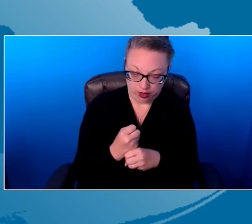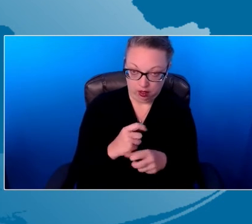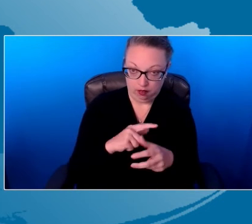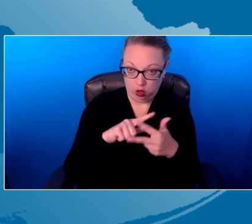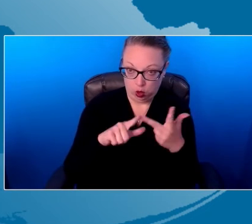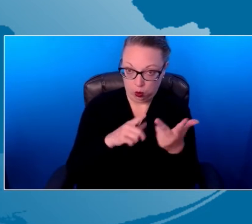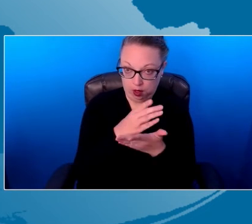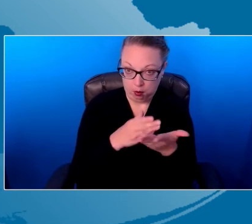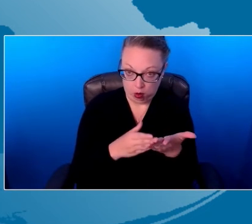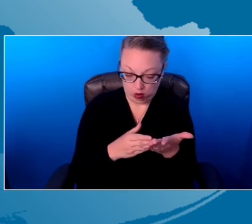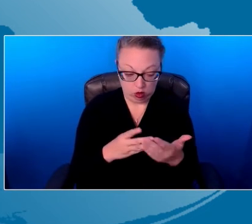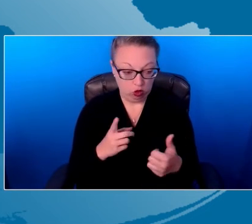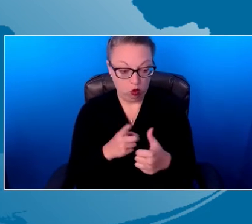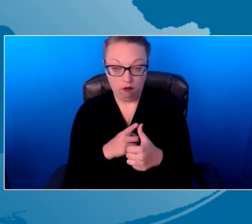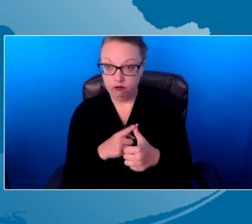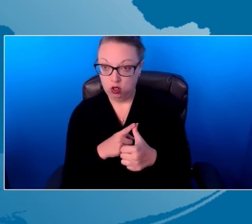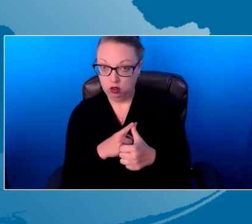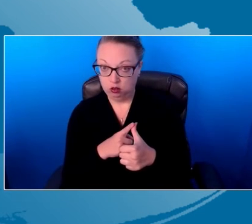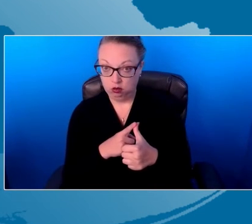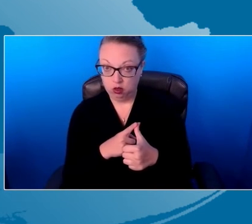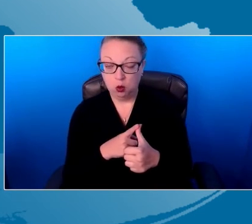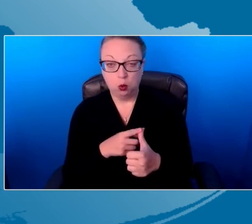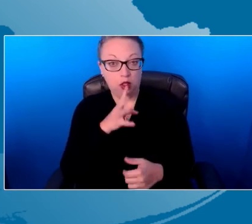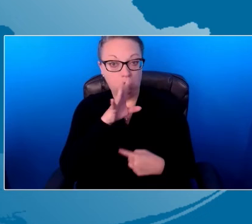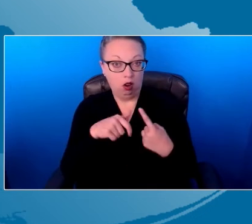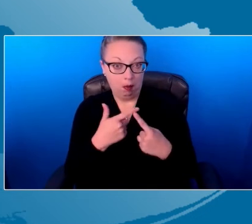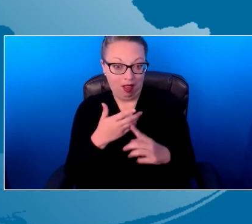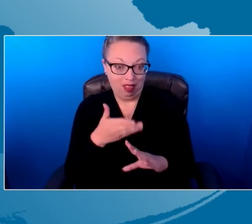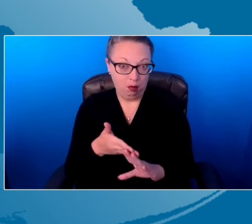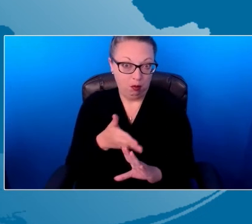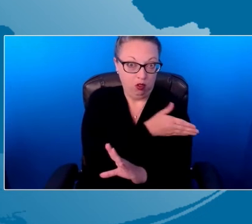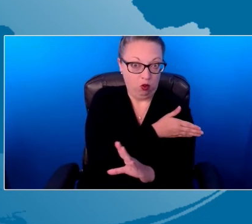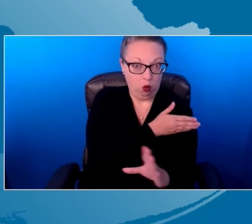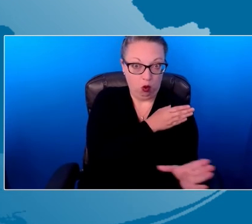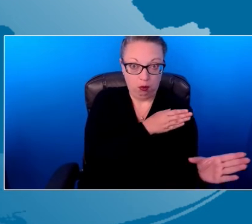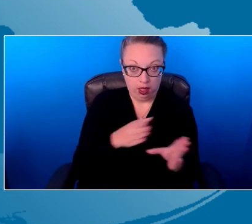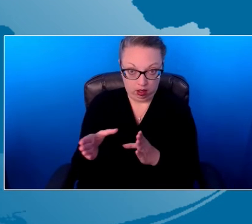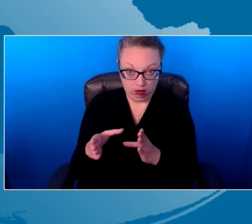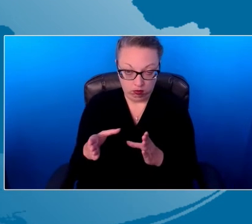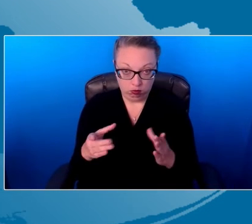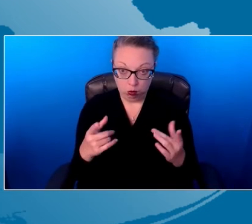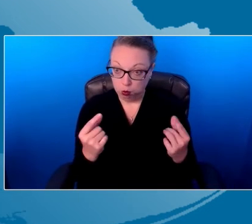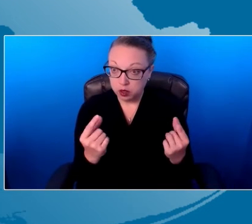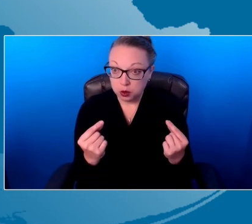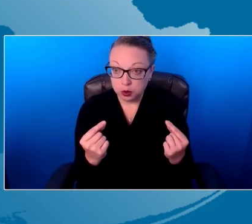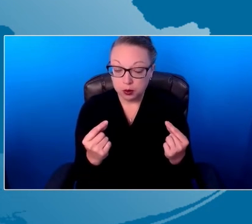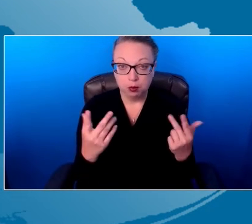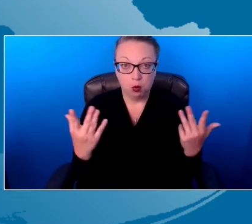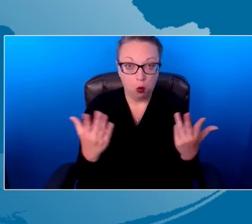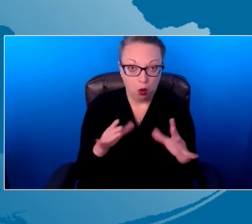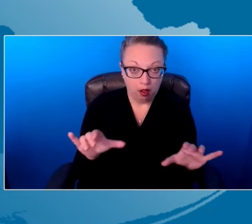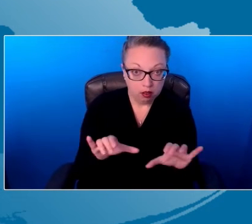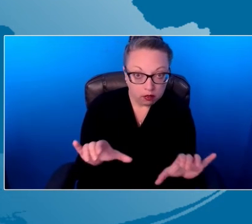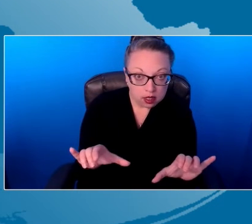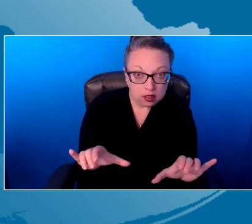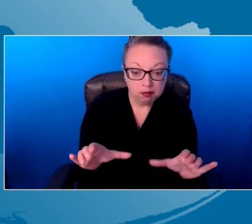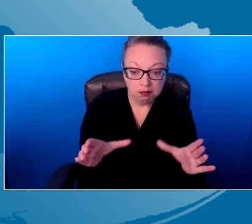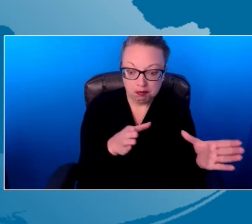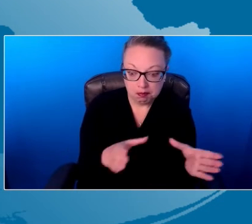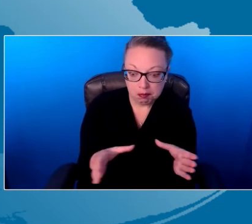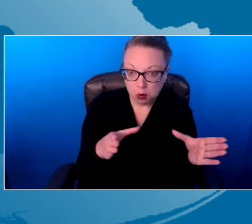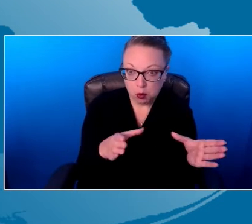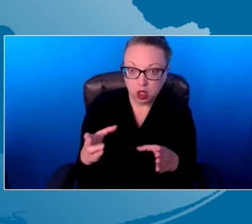the previous plan. What did they do? What were the activities and the strategies that they were using in between our visits?